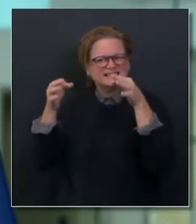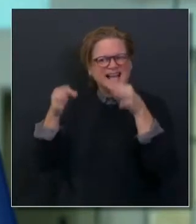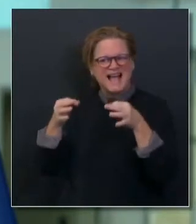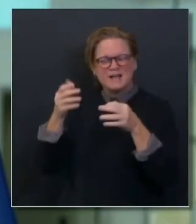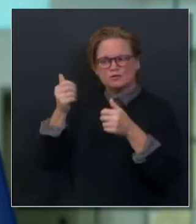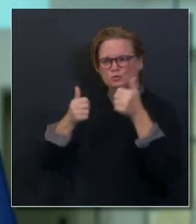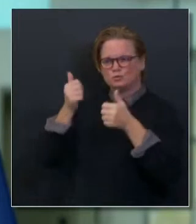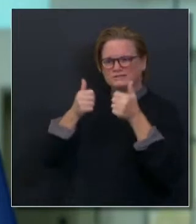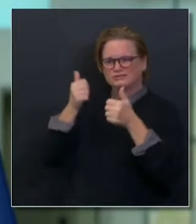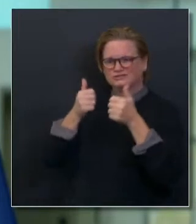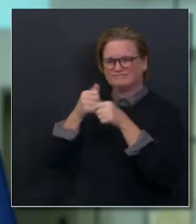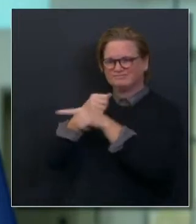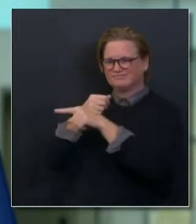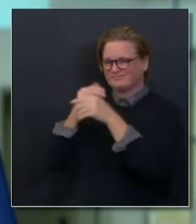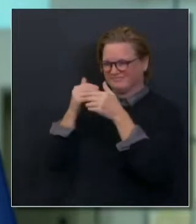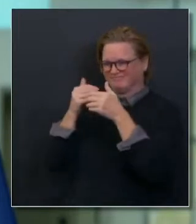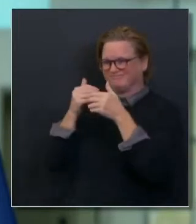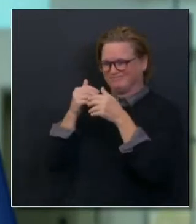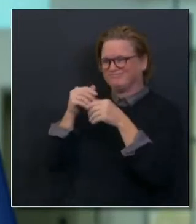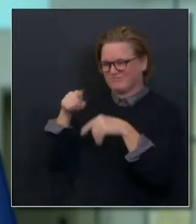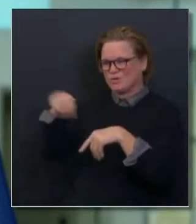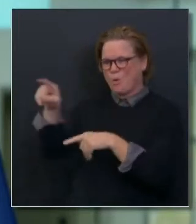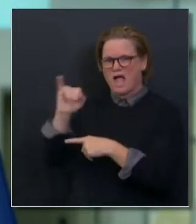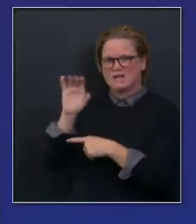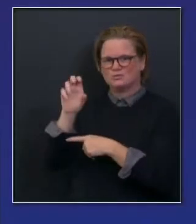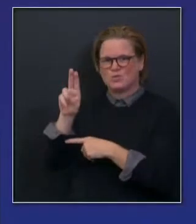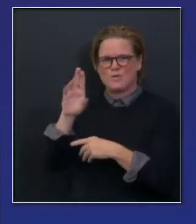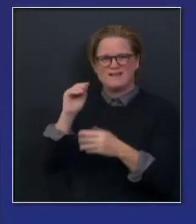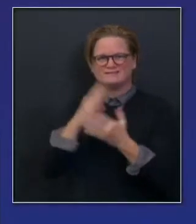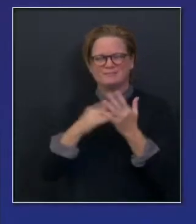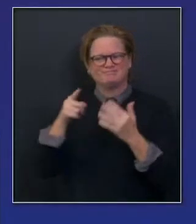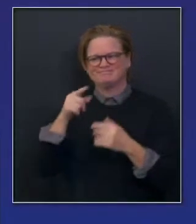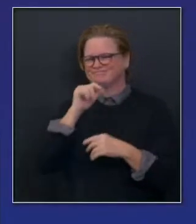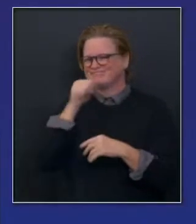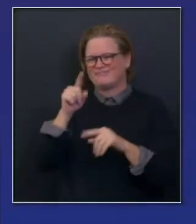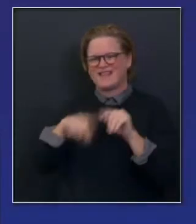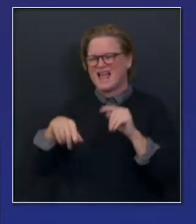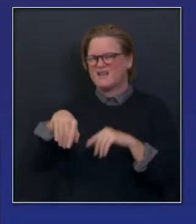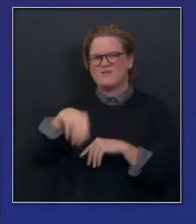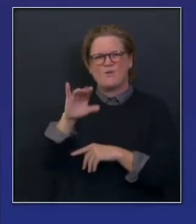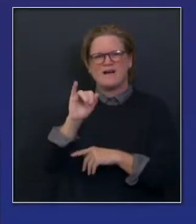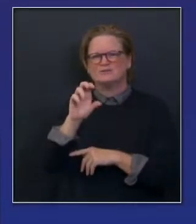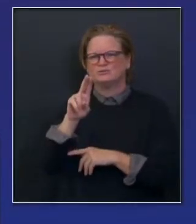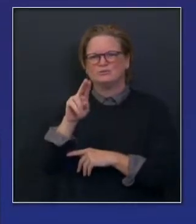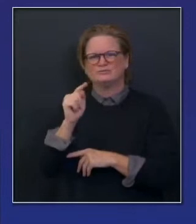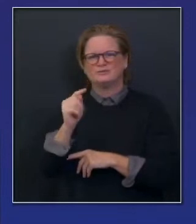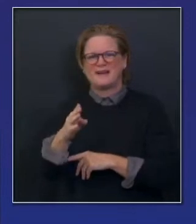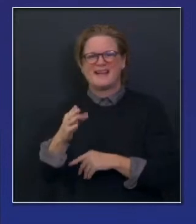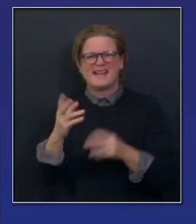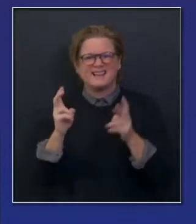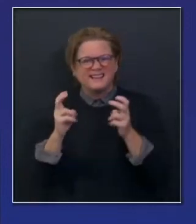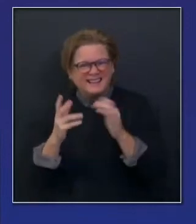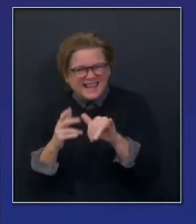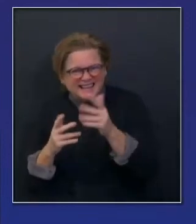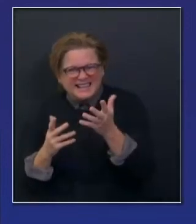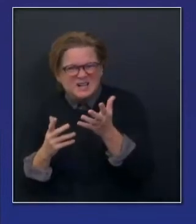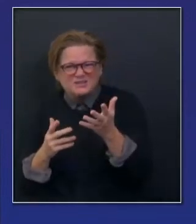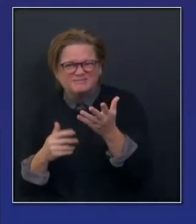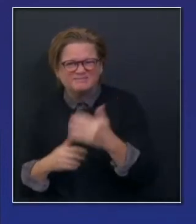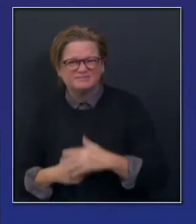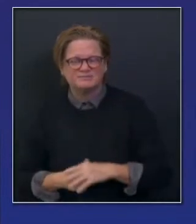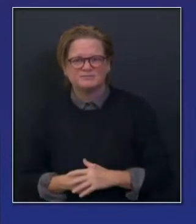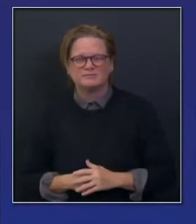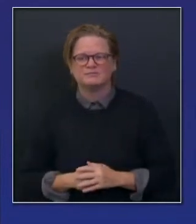I'll bring back this slide just briefly as it relates to the current capacity, which really underscores your point. Look where Southern California is currently